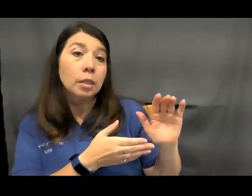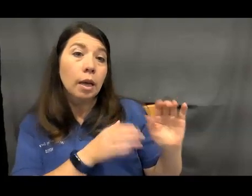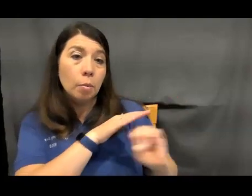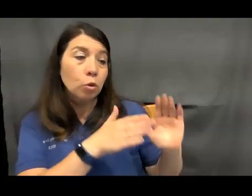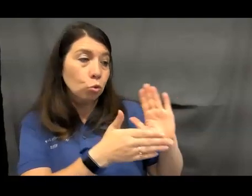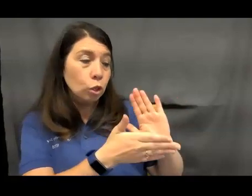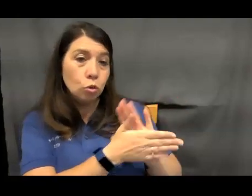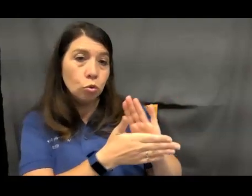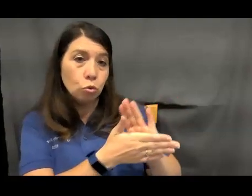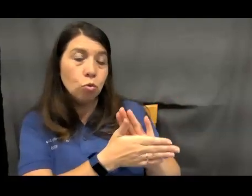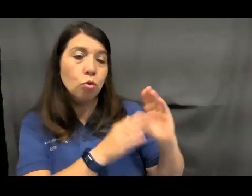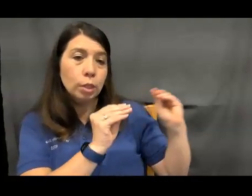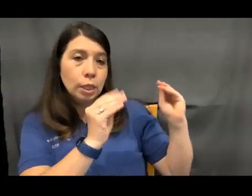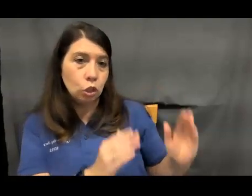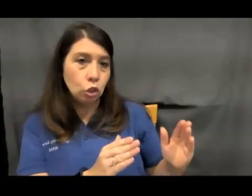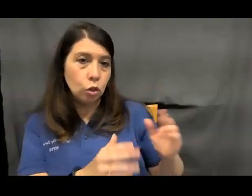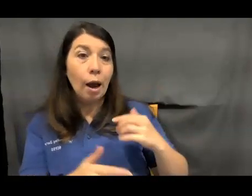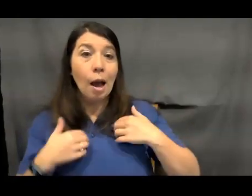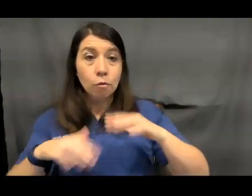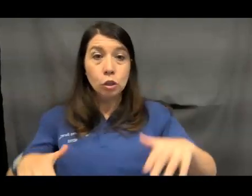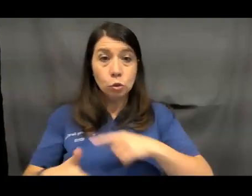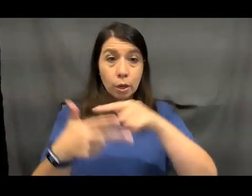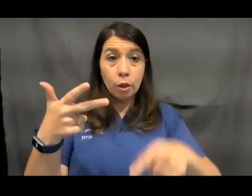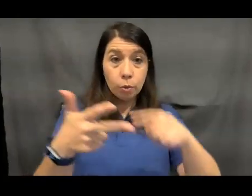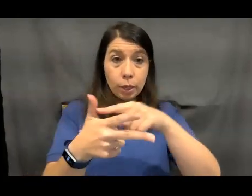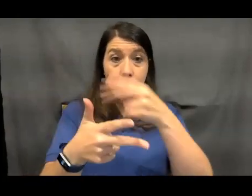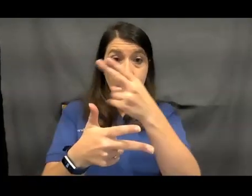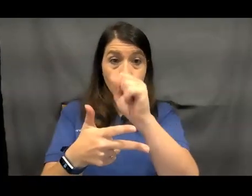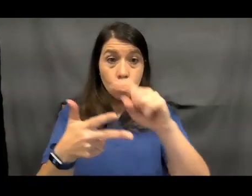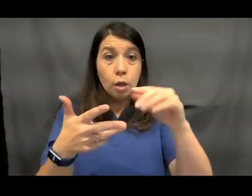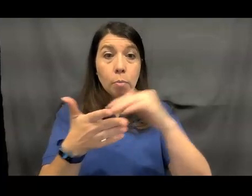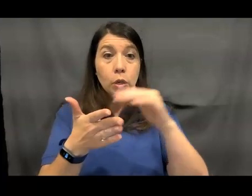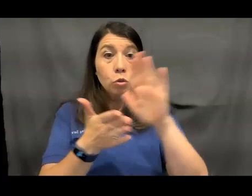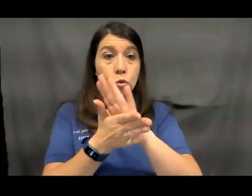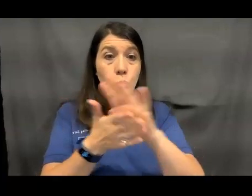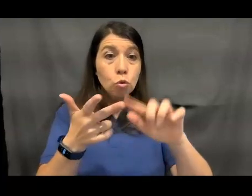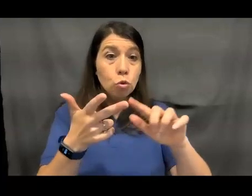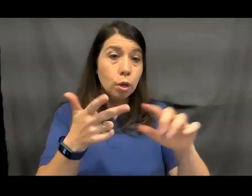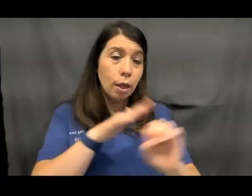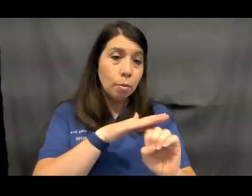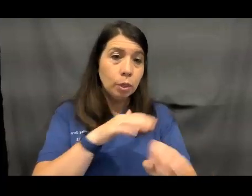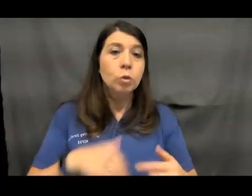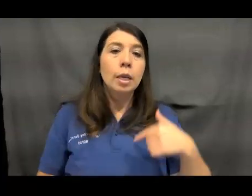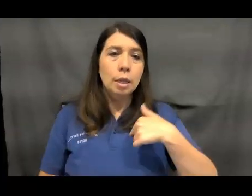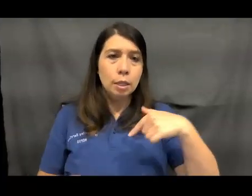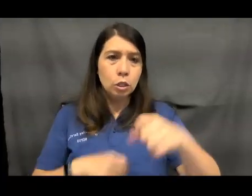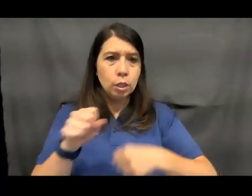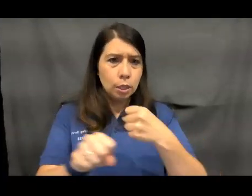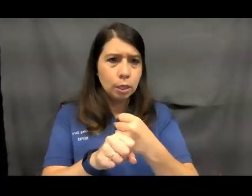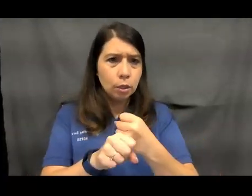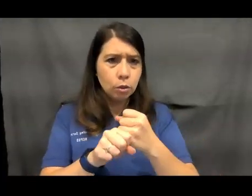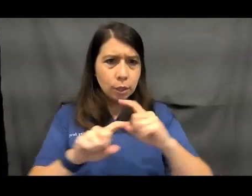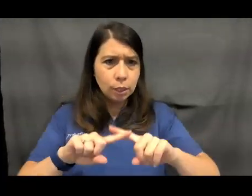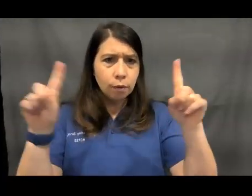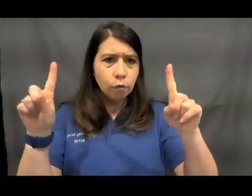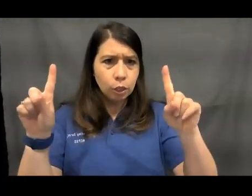Ashland Elementary, Benton Middle, and Colgan High School. I know this year is going to be different and will present us with new challenges. However, together we can